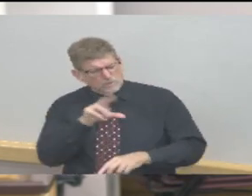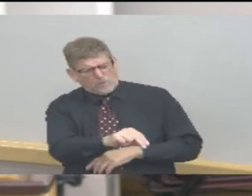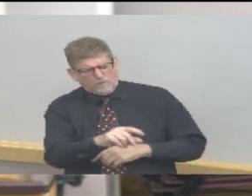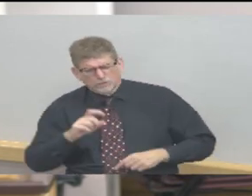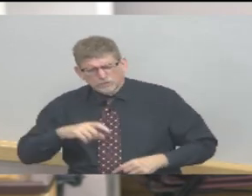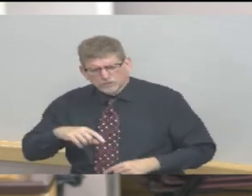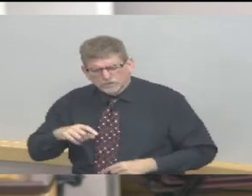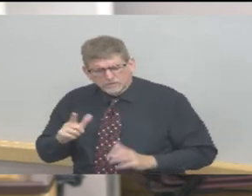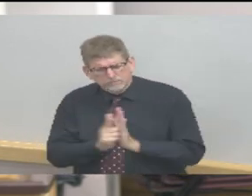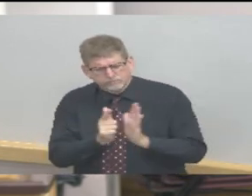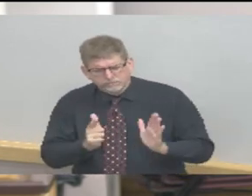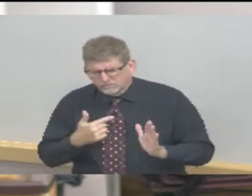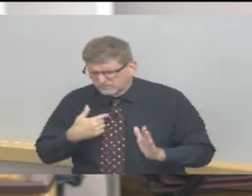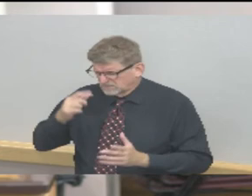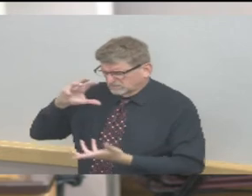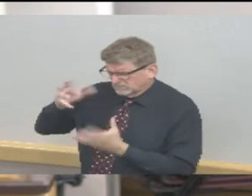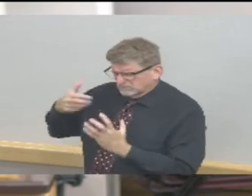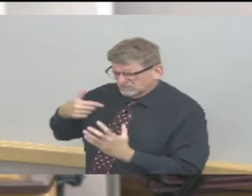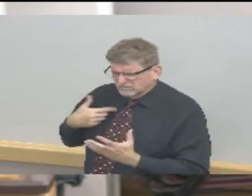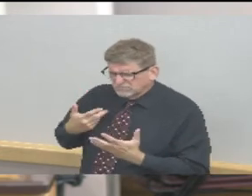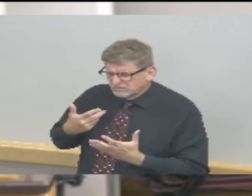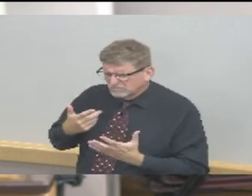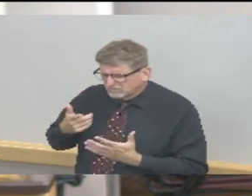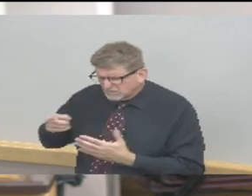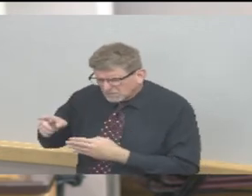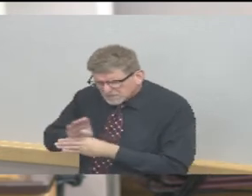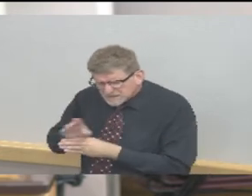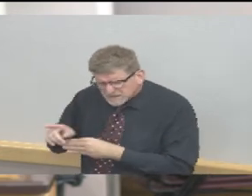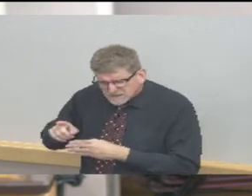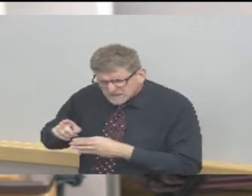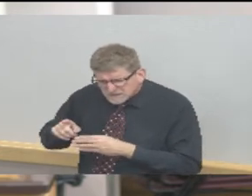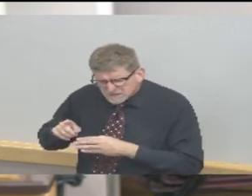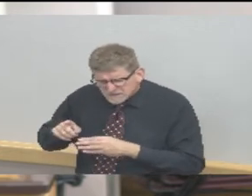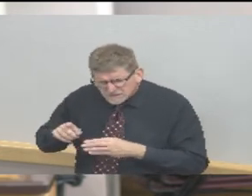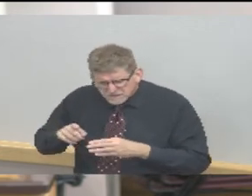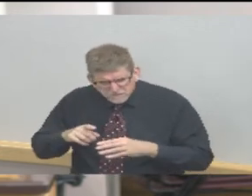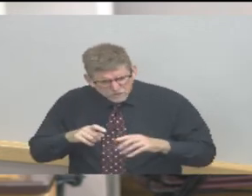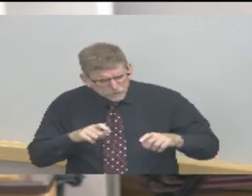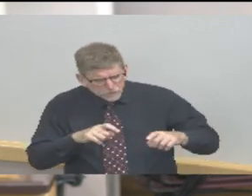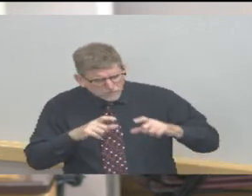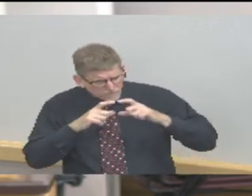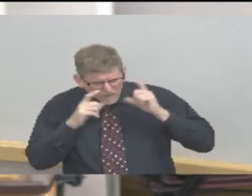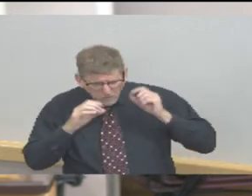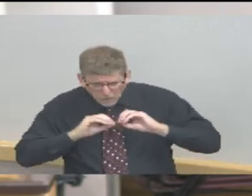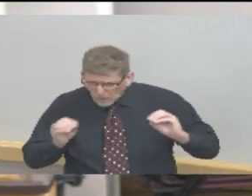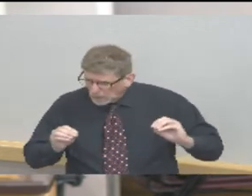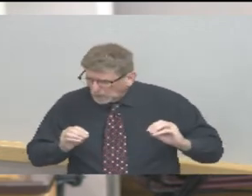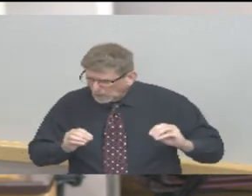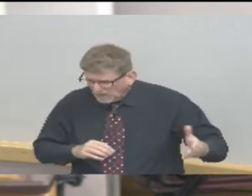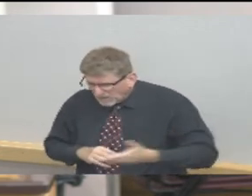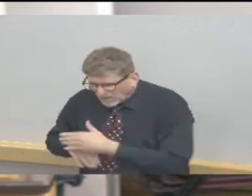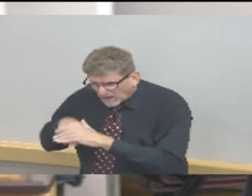prevent people from coming in without masks or provide them to those who don't have masks on?